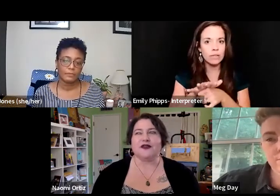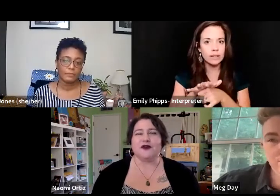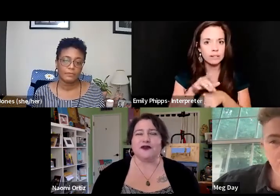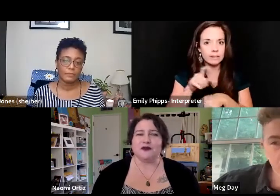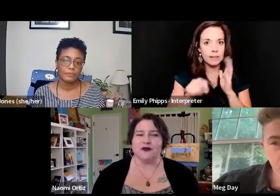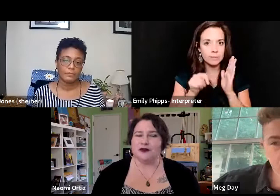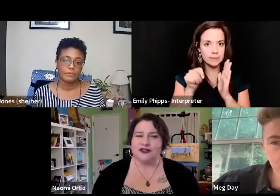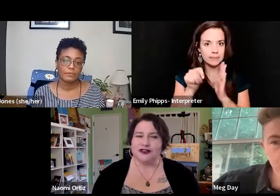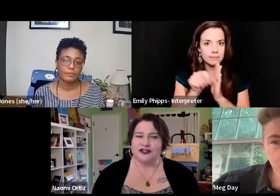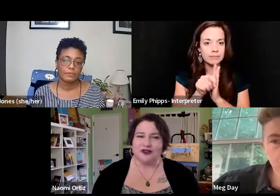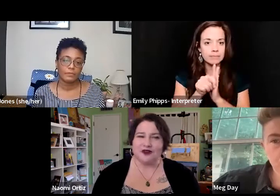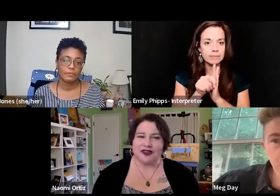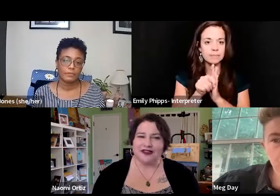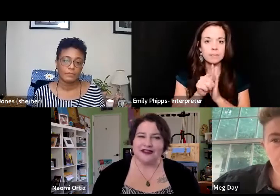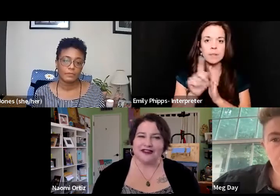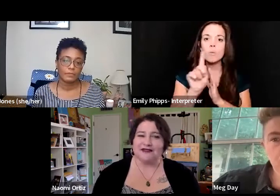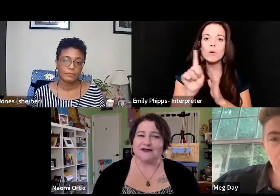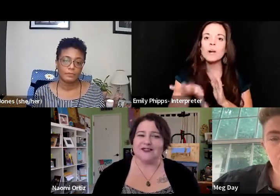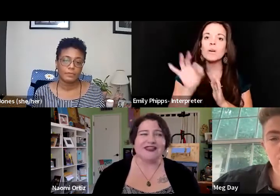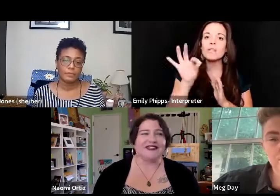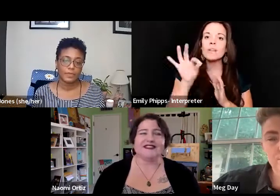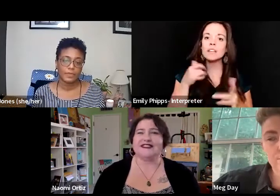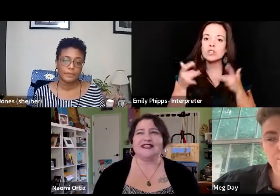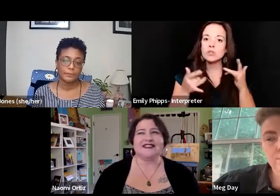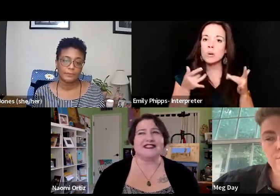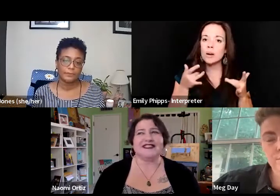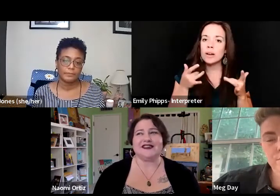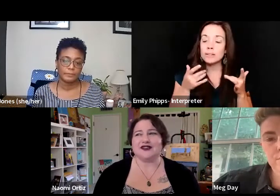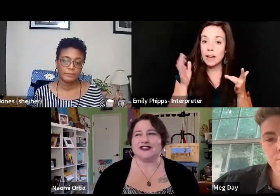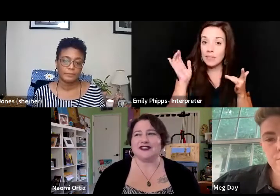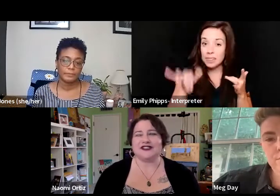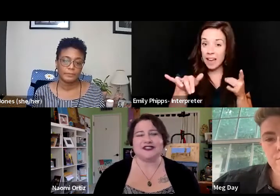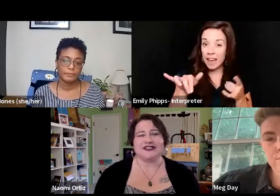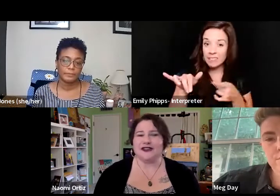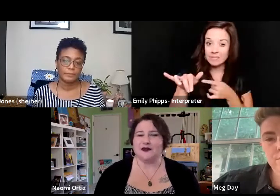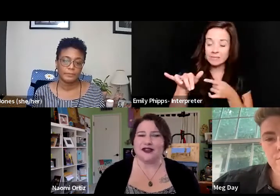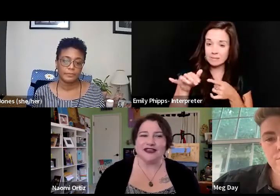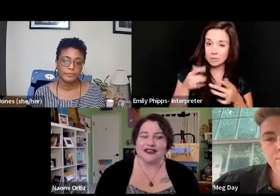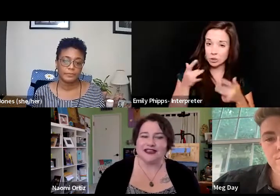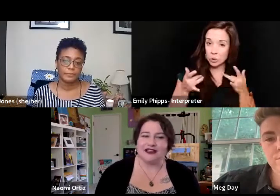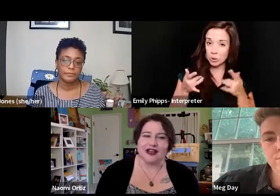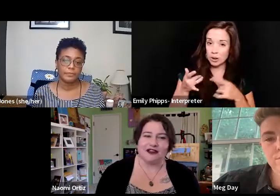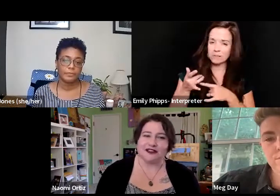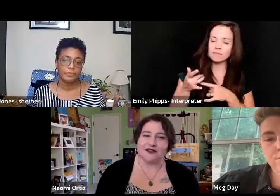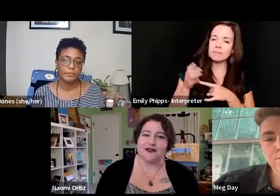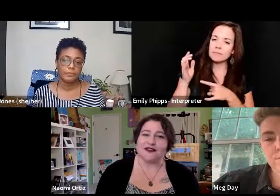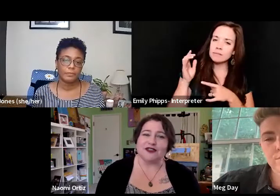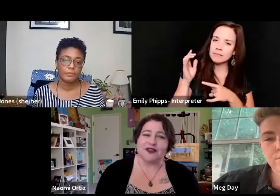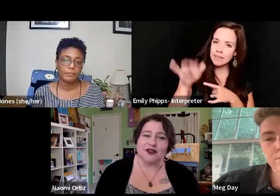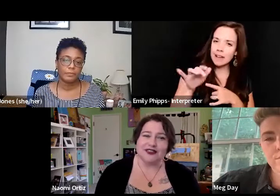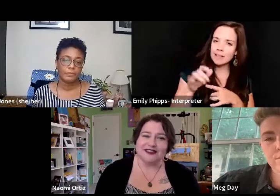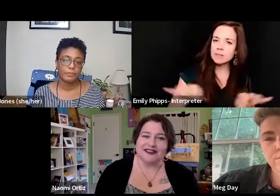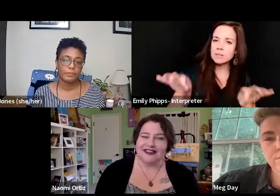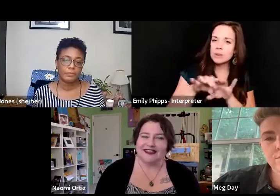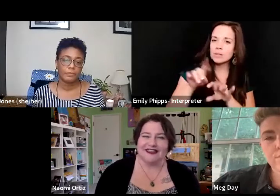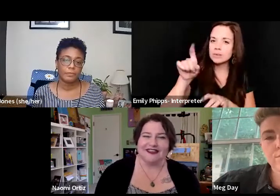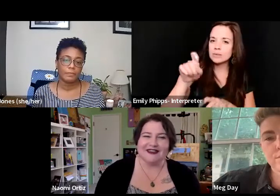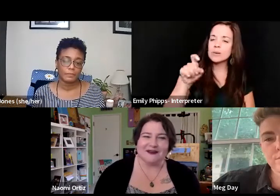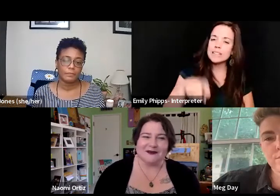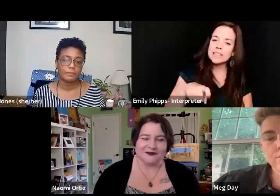you know, it's like, where do we, where are we finding joy? And to me, that's, that's the key question. It's like, we need our disability joy.